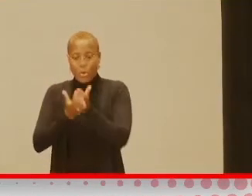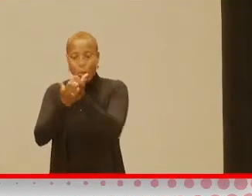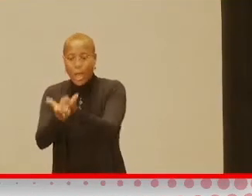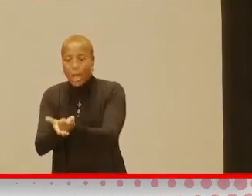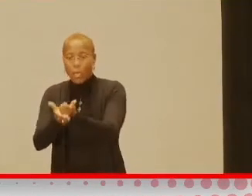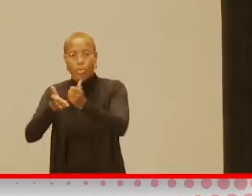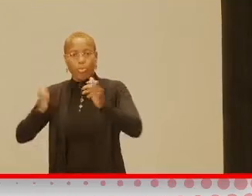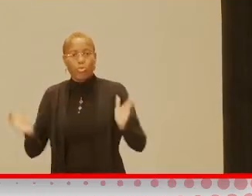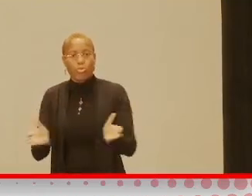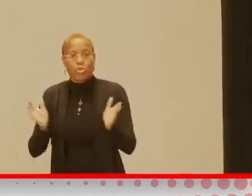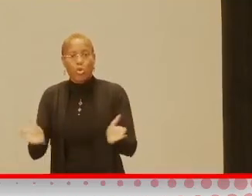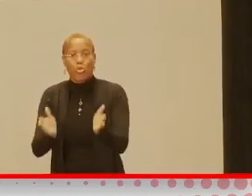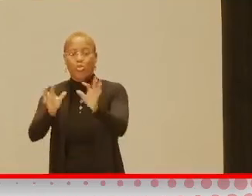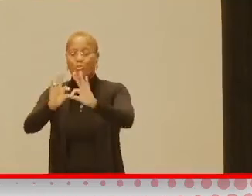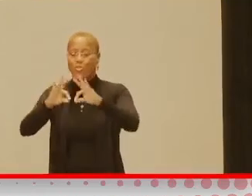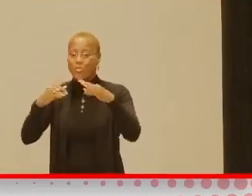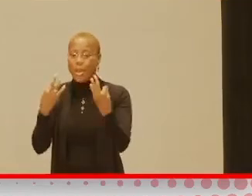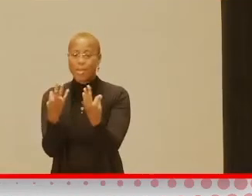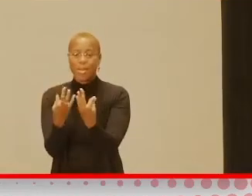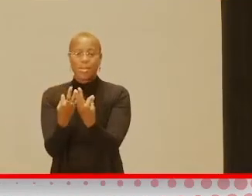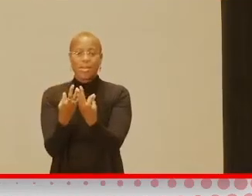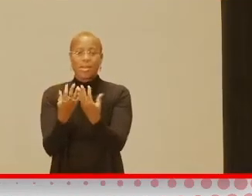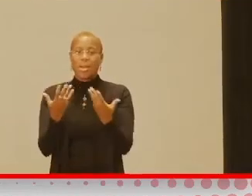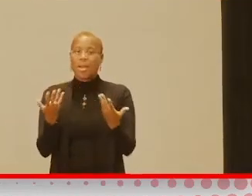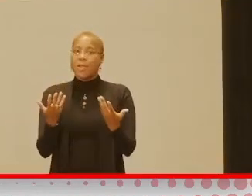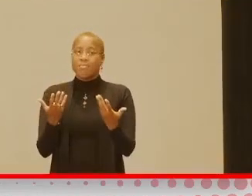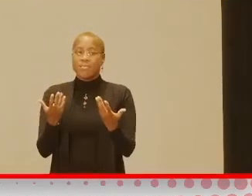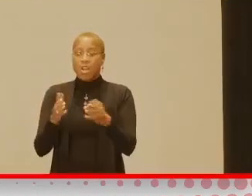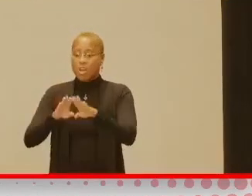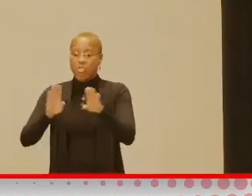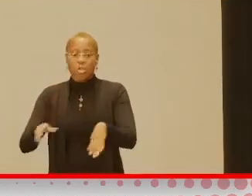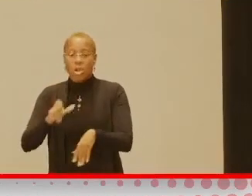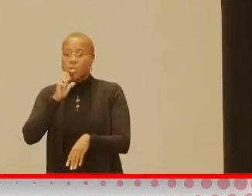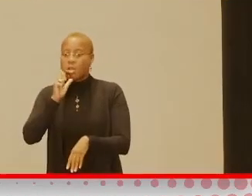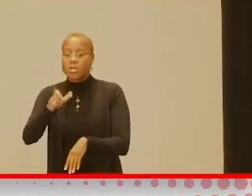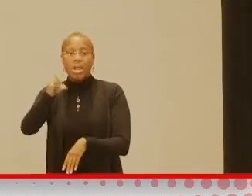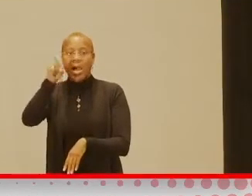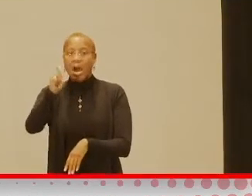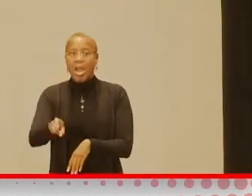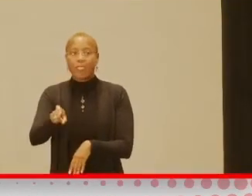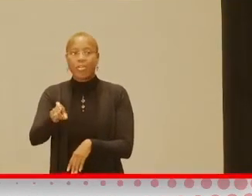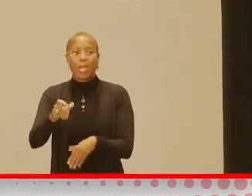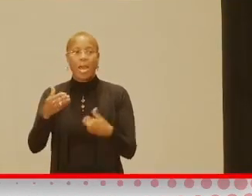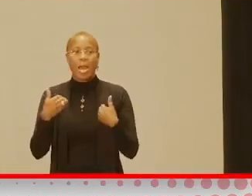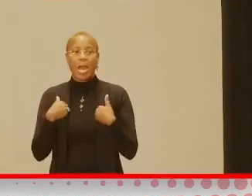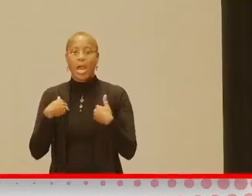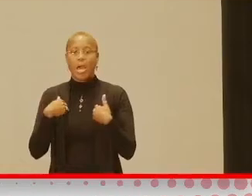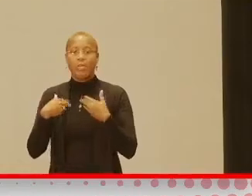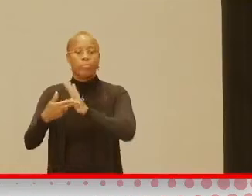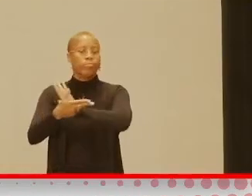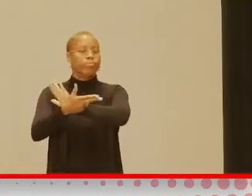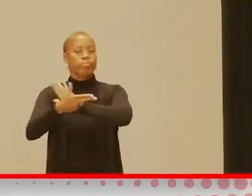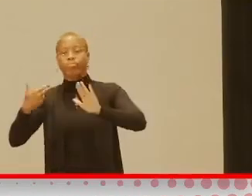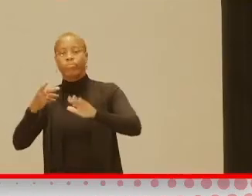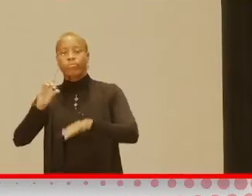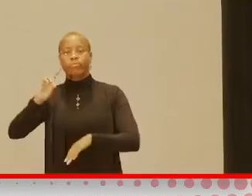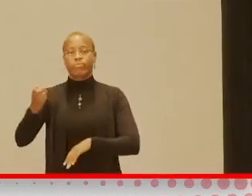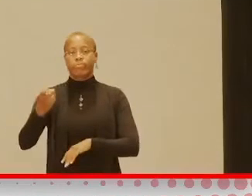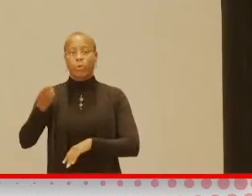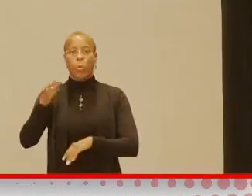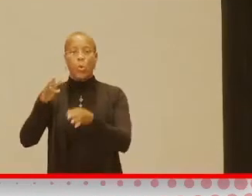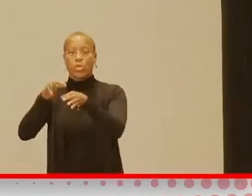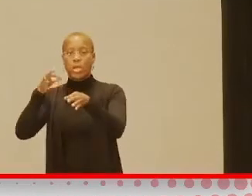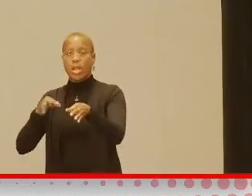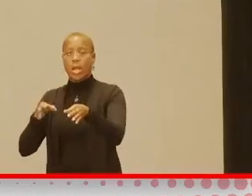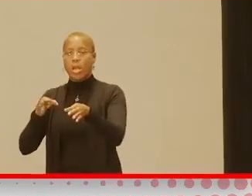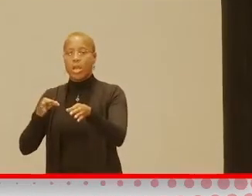families and just, a child doesn't have to have a specific diagnosis or delay to get any kind of